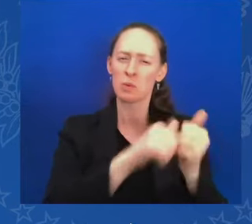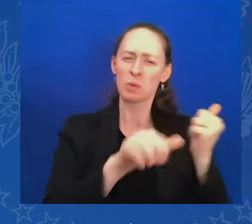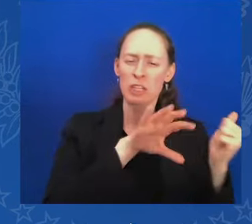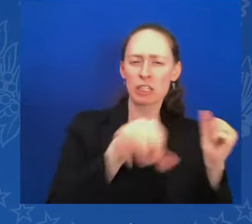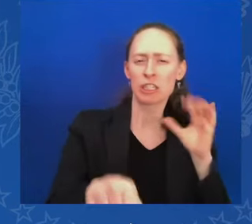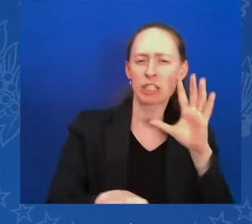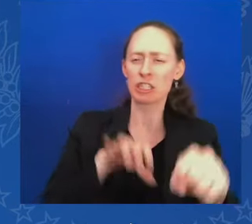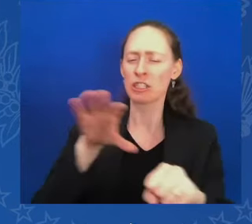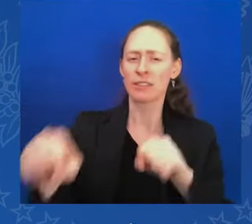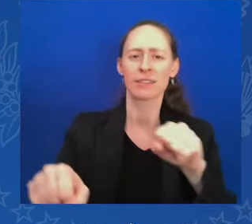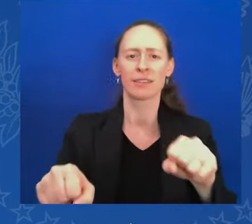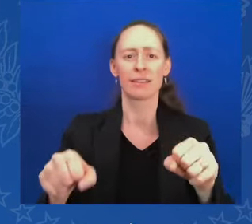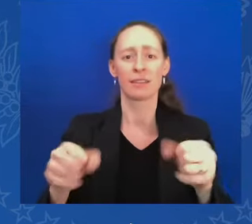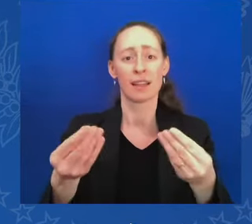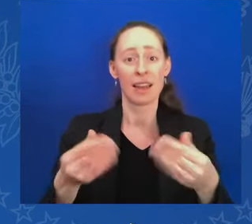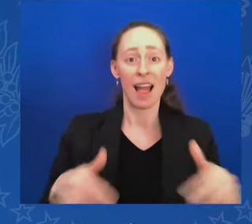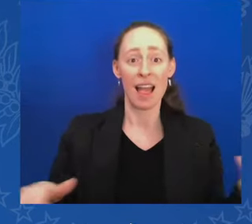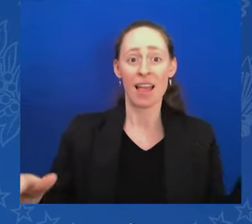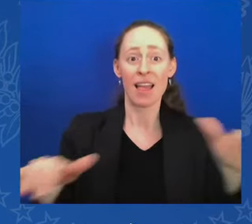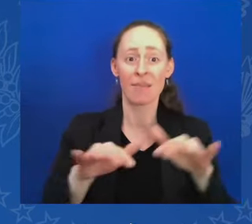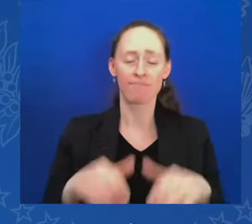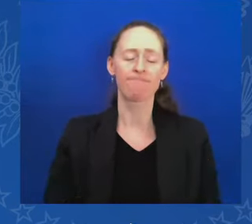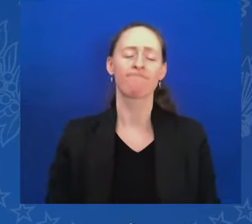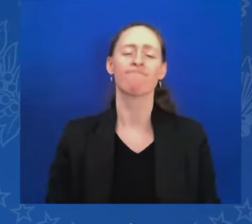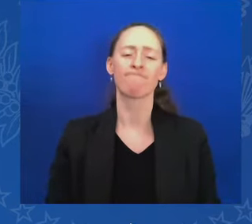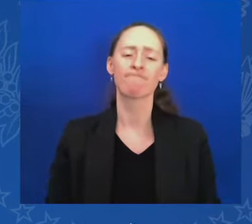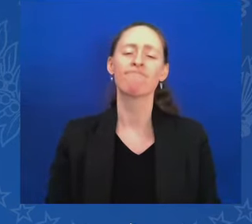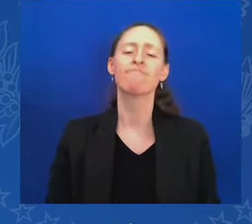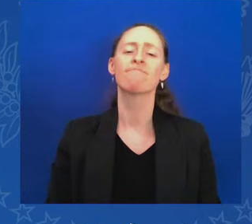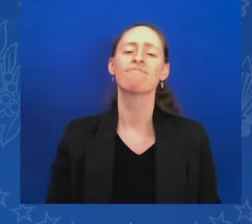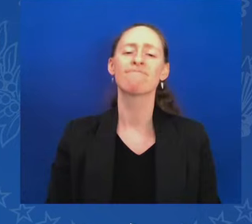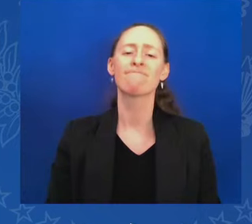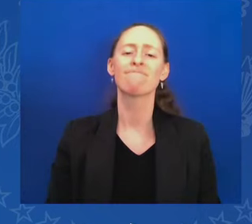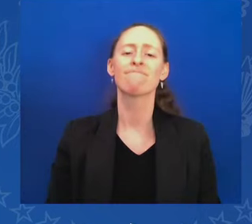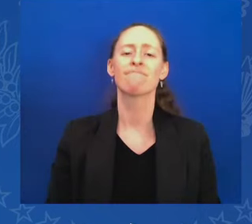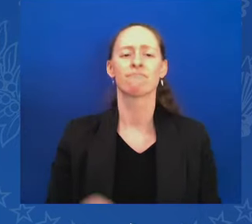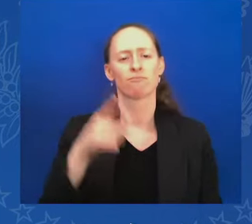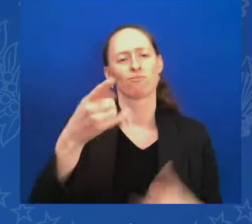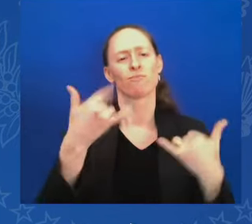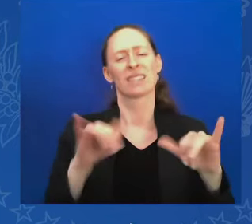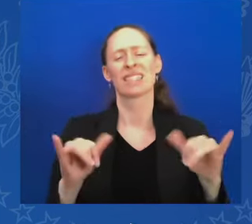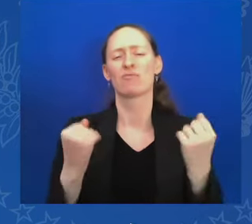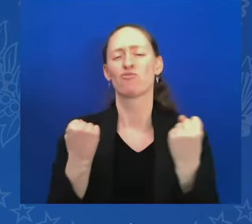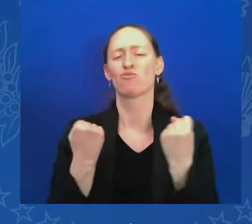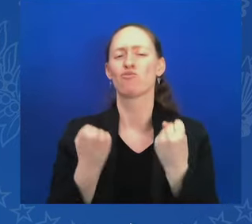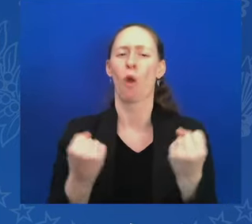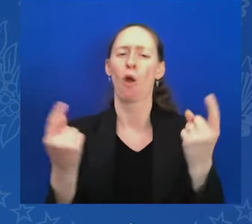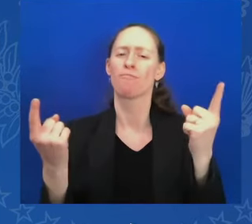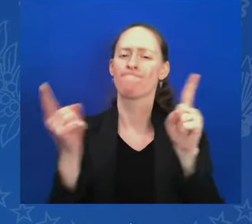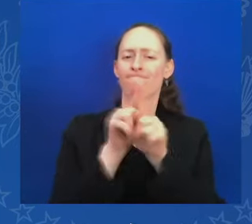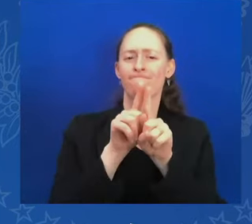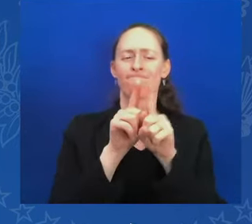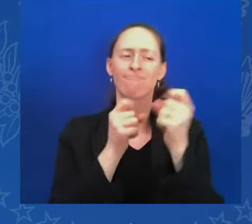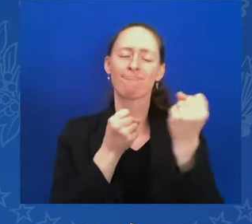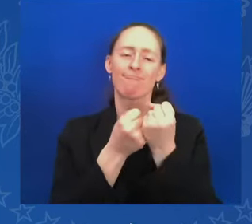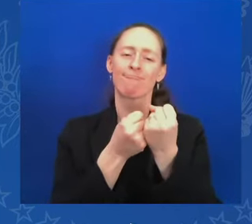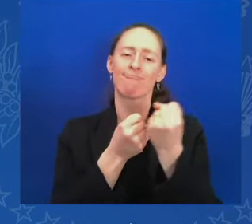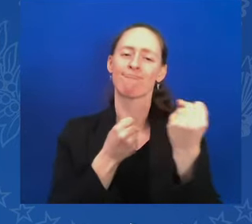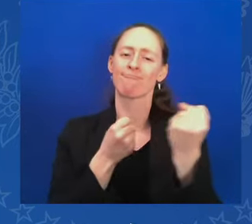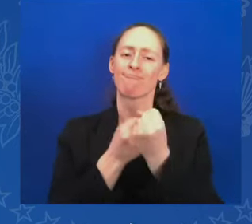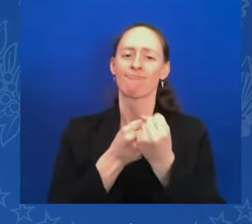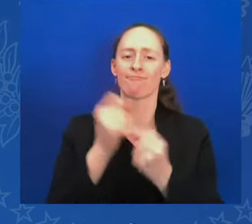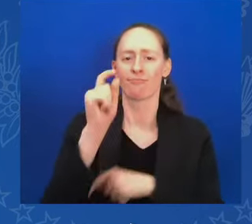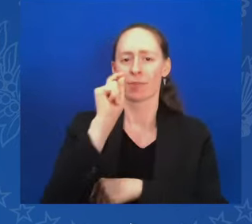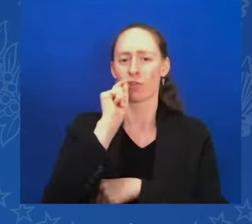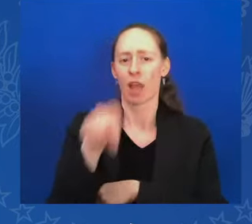And for your unbreakable and unshakable support, we are very grateful indeed. I'm grateful to you.